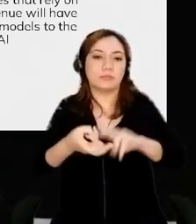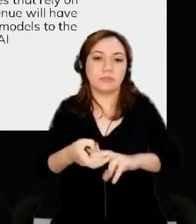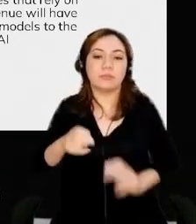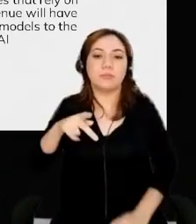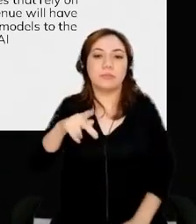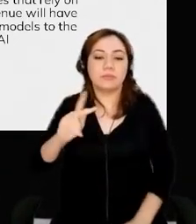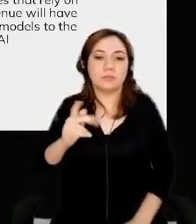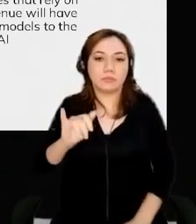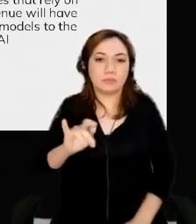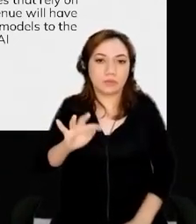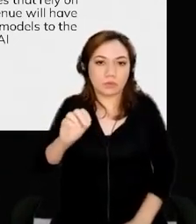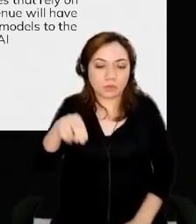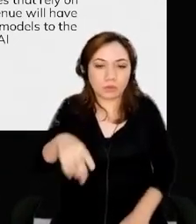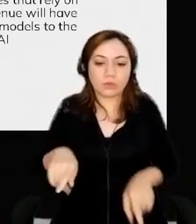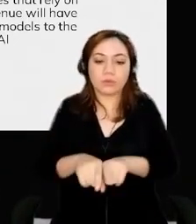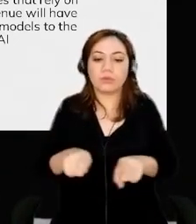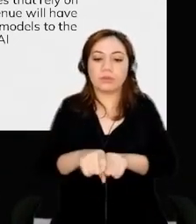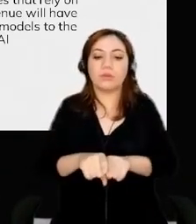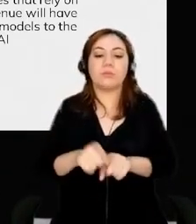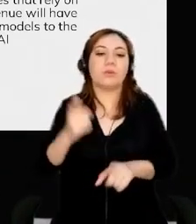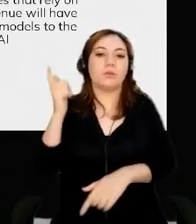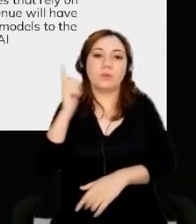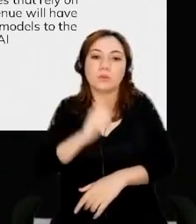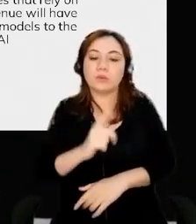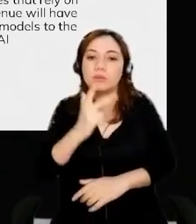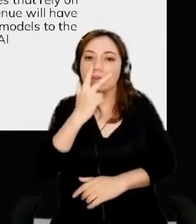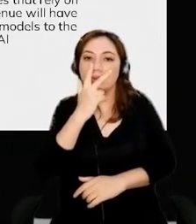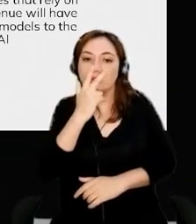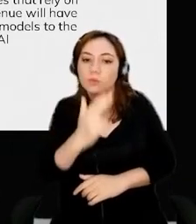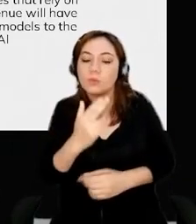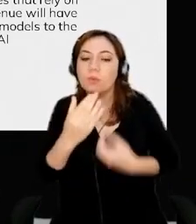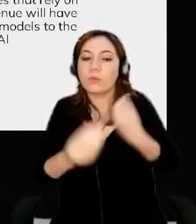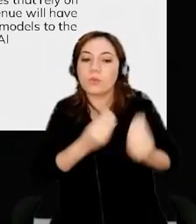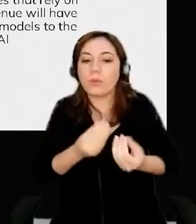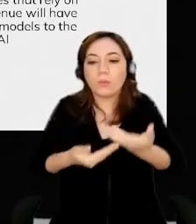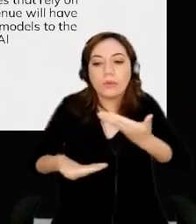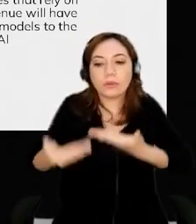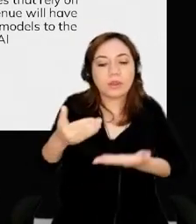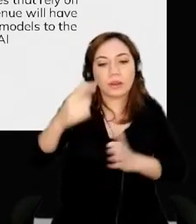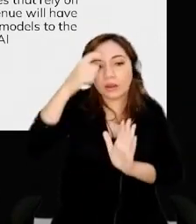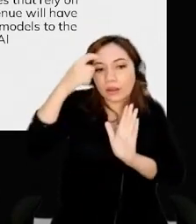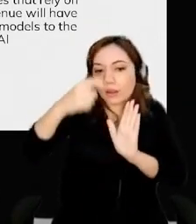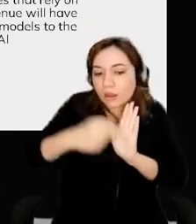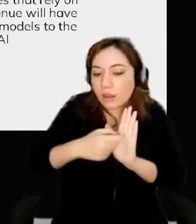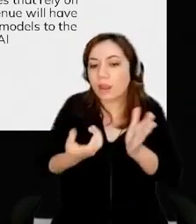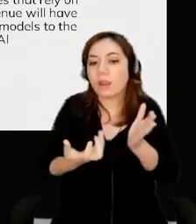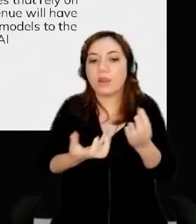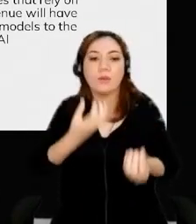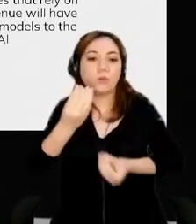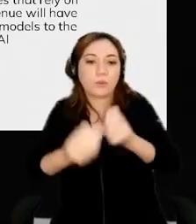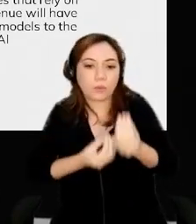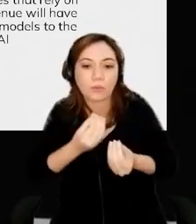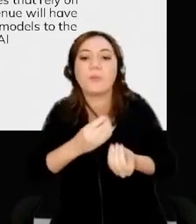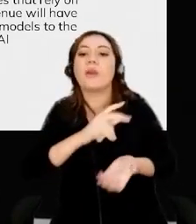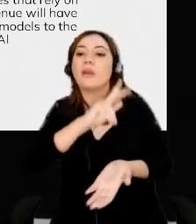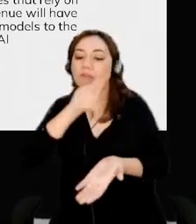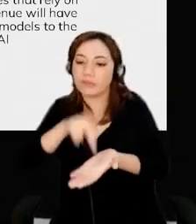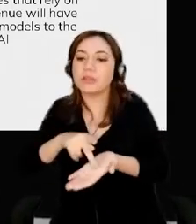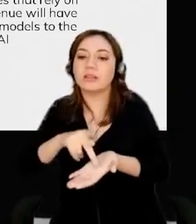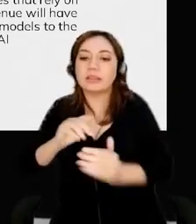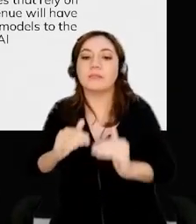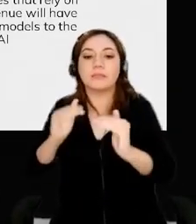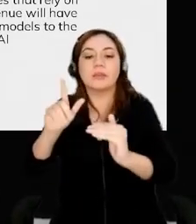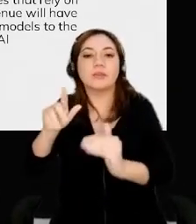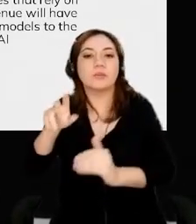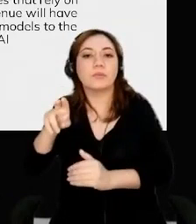some tools to interact with AI to then moving to real use cases, what they're facing on the